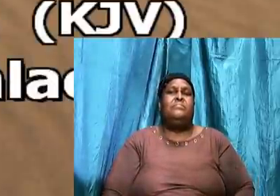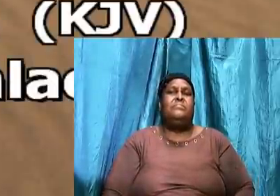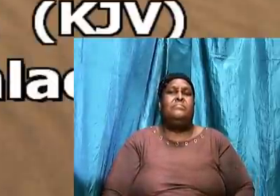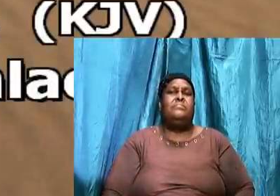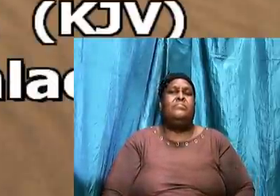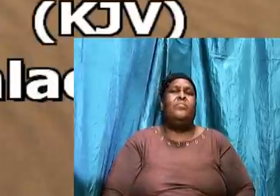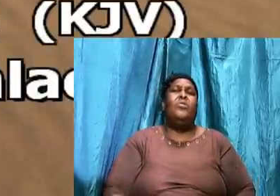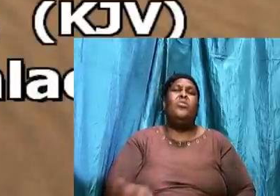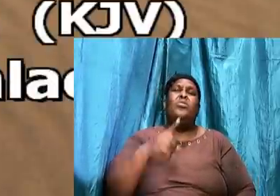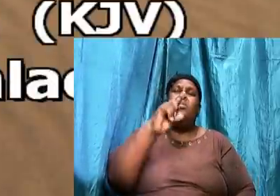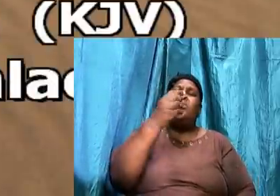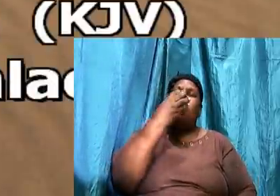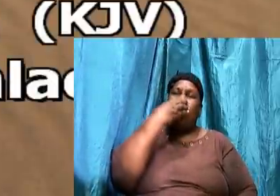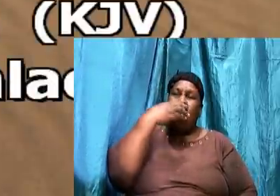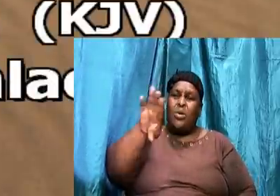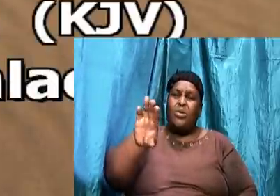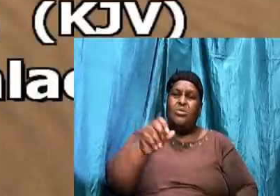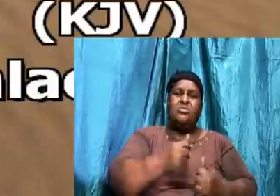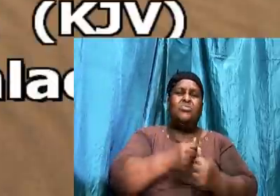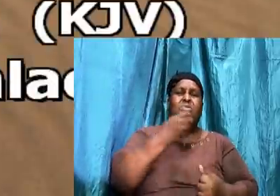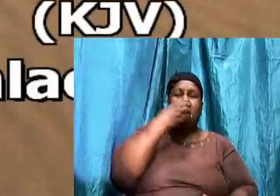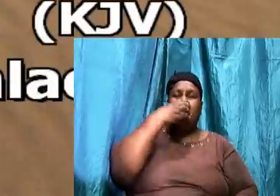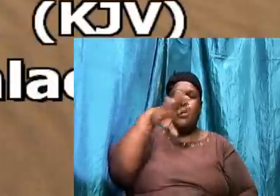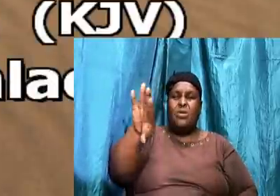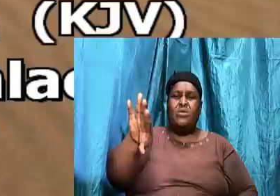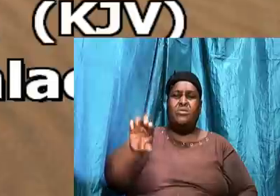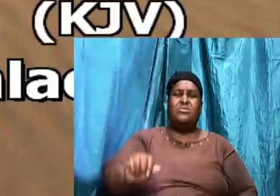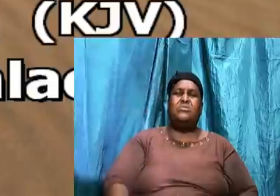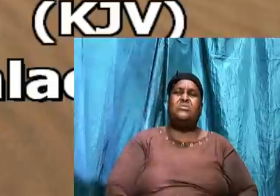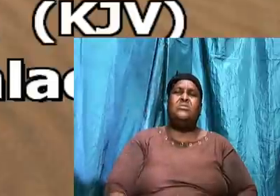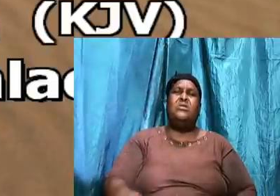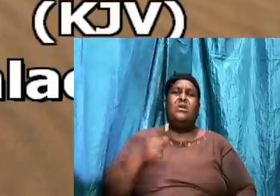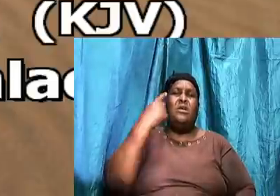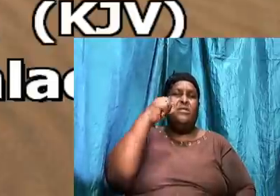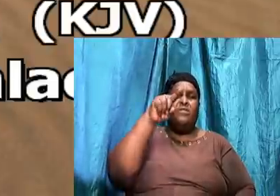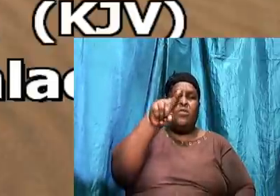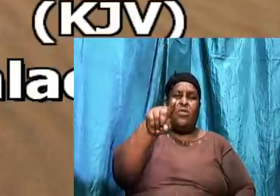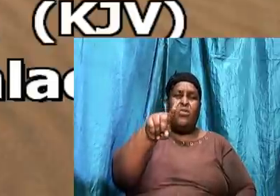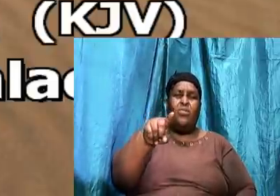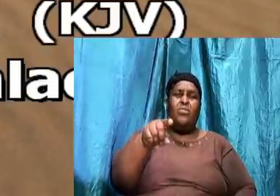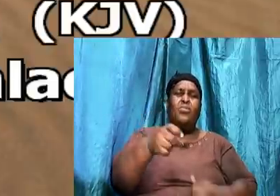He are cursed with a curse. For he have robbed me.